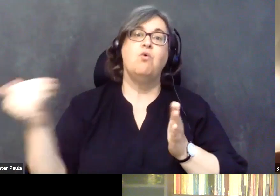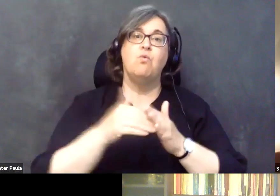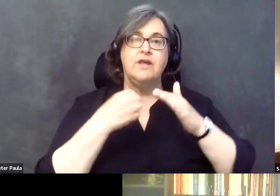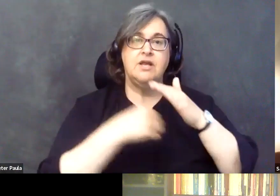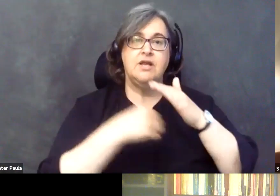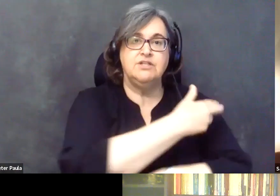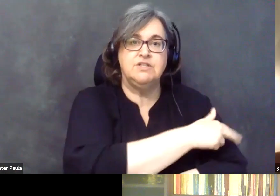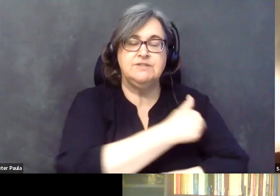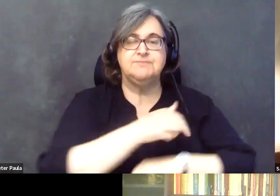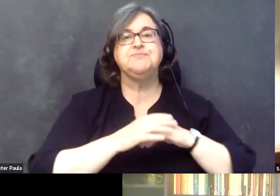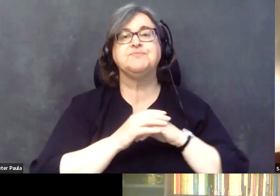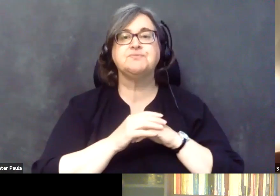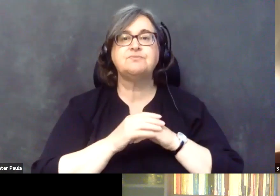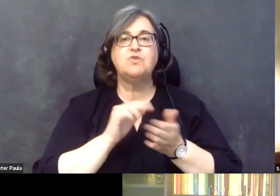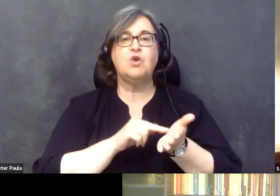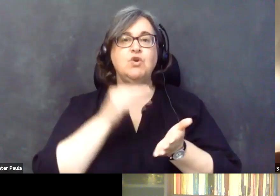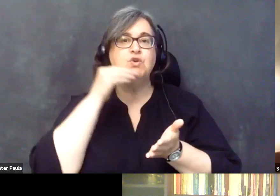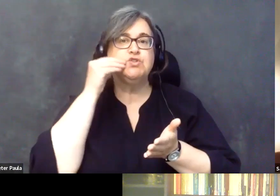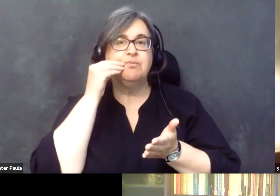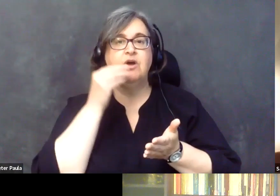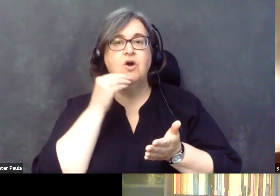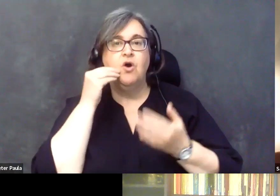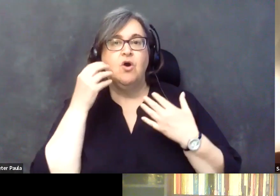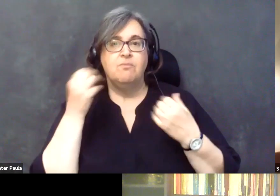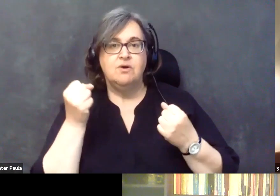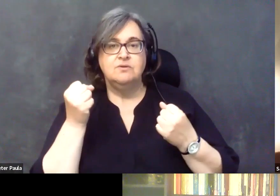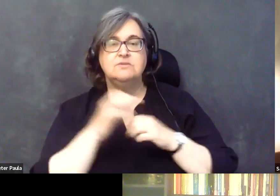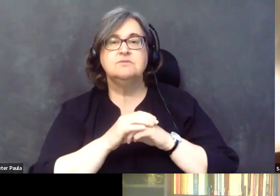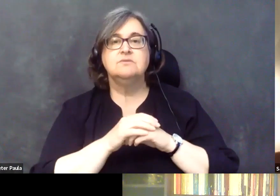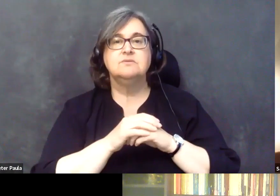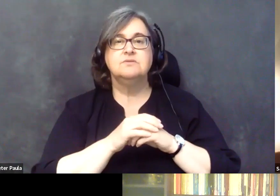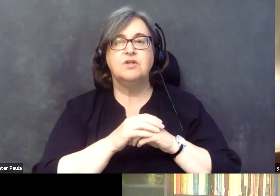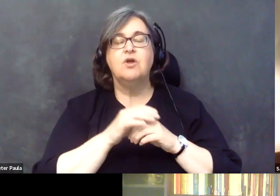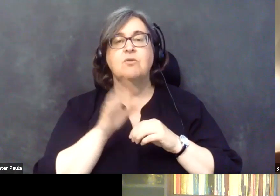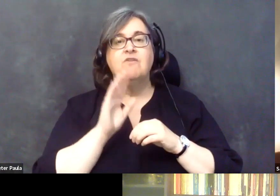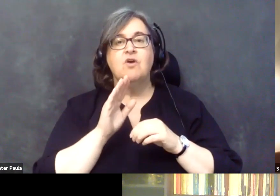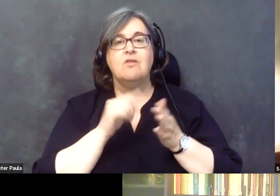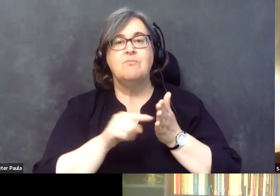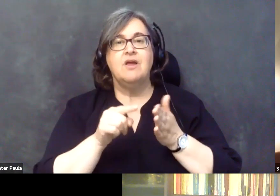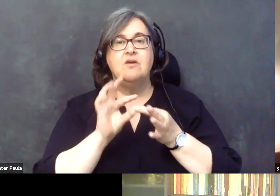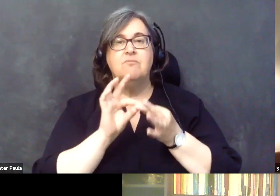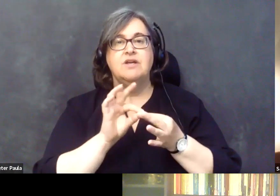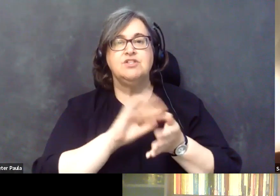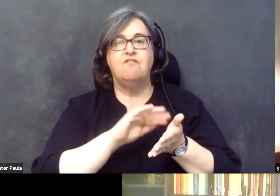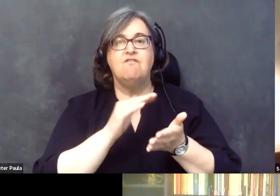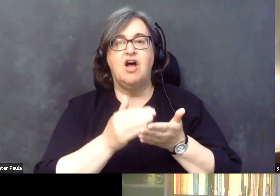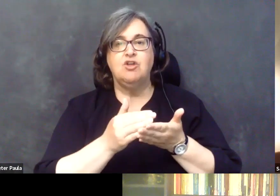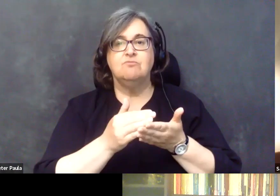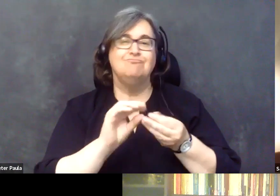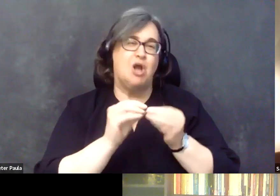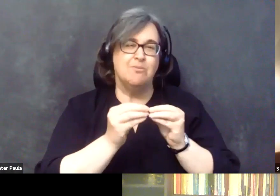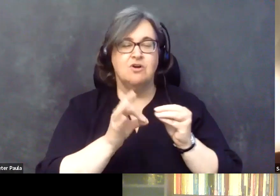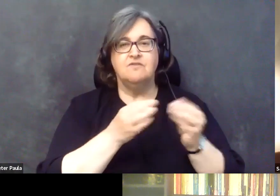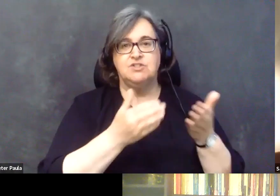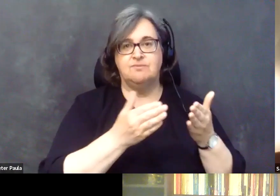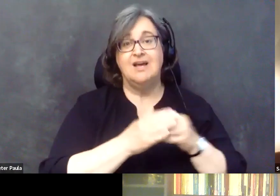Nursing homes and home health were earlier paid based on volume of services. But now the patient's condition is taken into